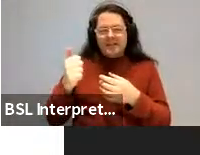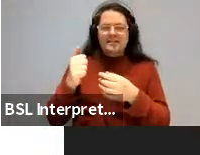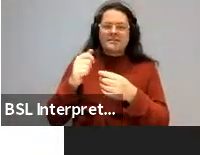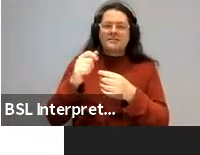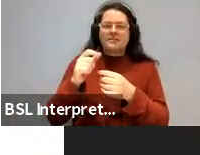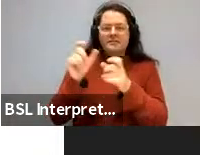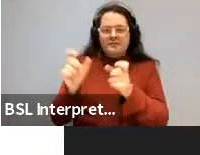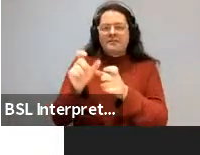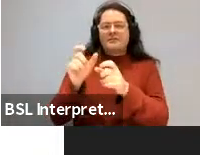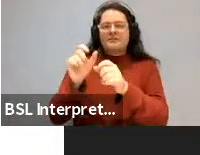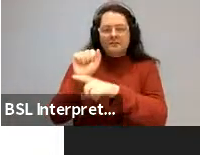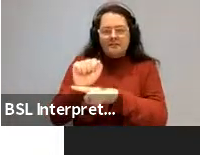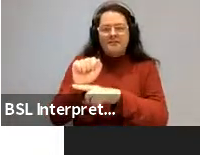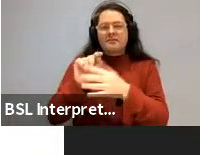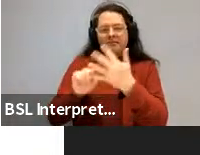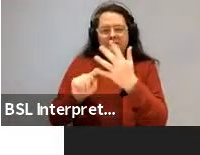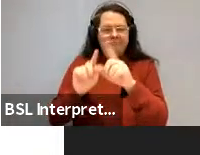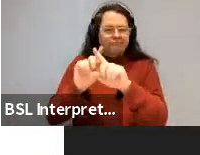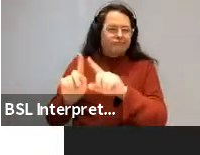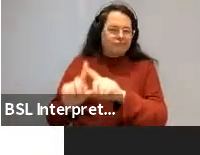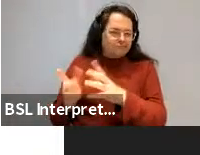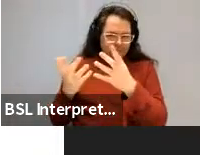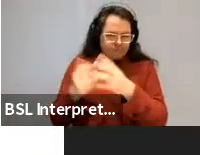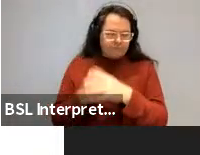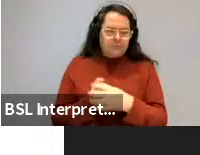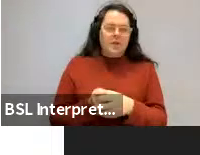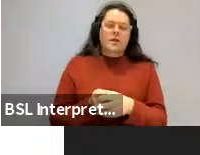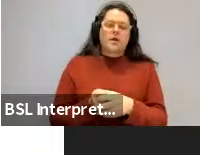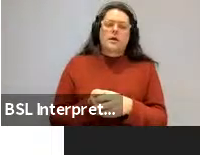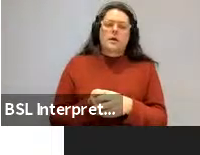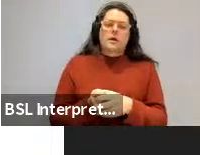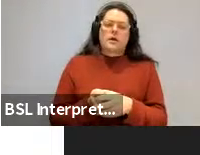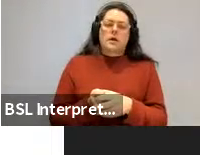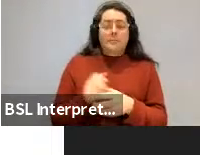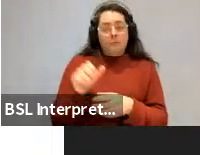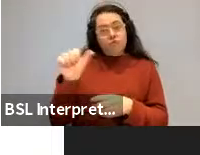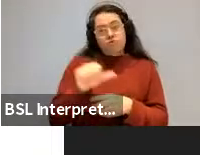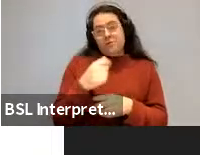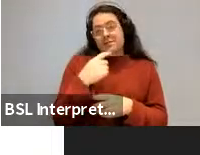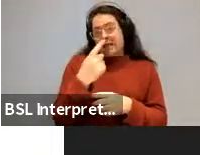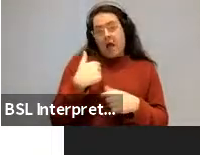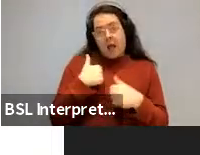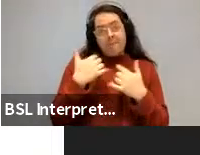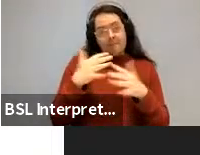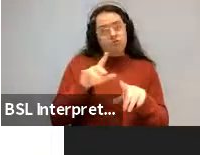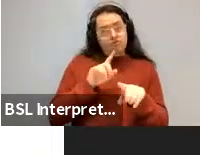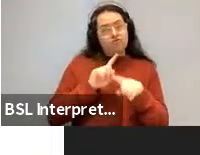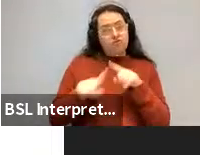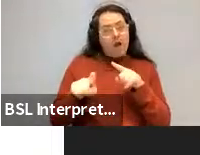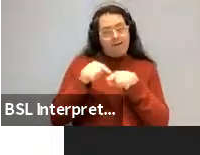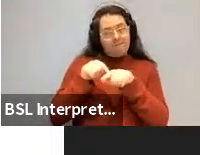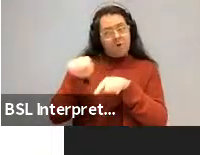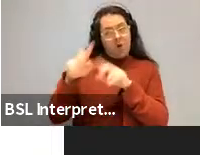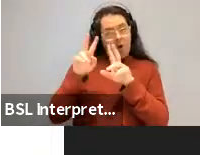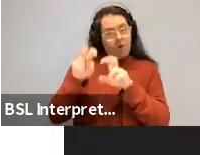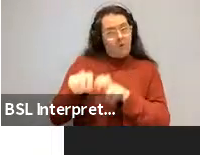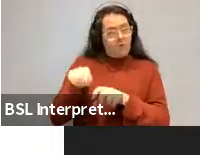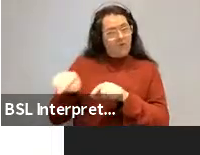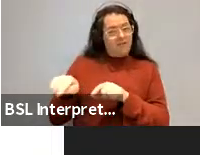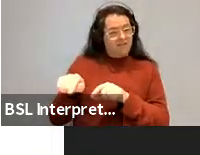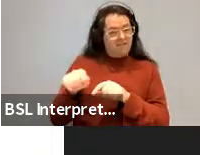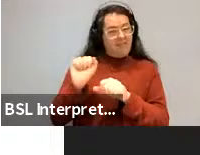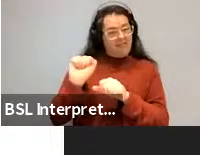versions of this. I know these two versions pretty reasonably well. Uh, and I should mention, I actually tried to work on this. I've tried to work on this framework,